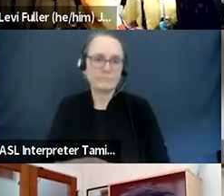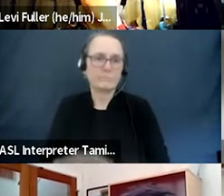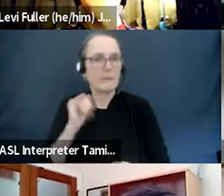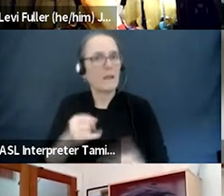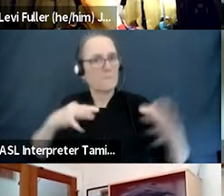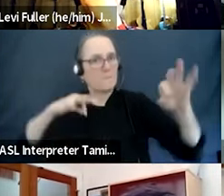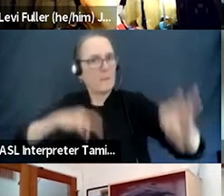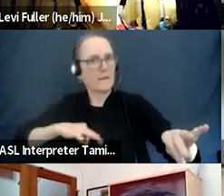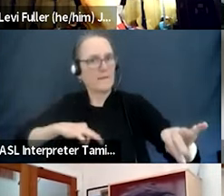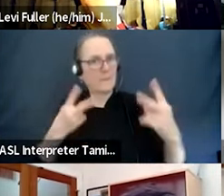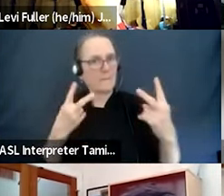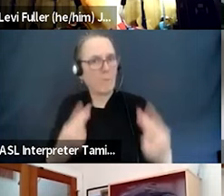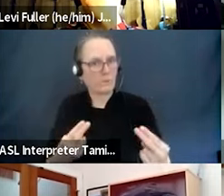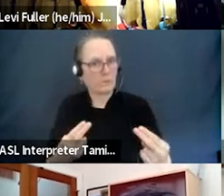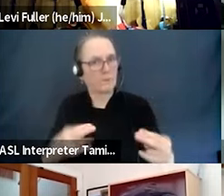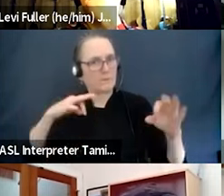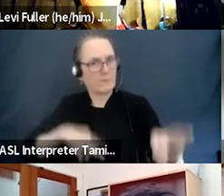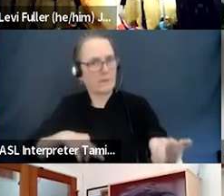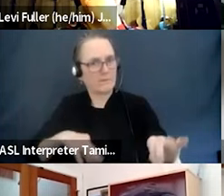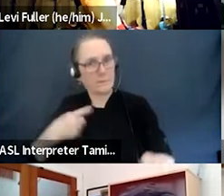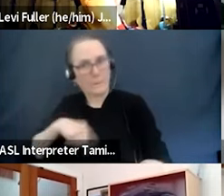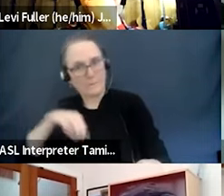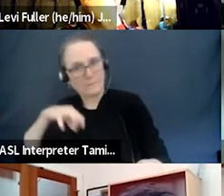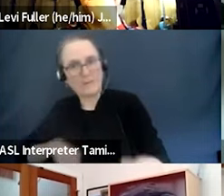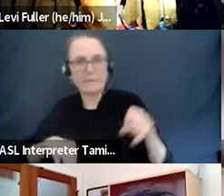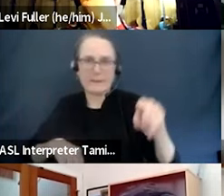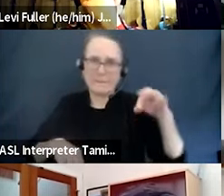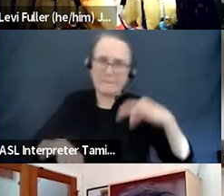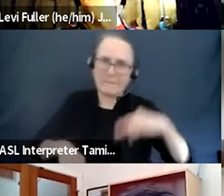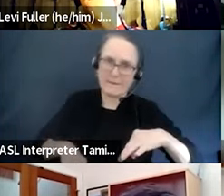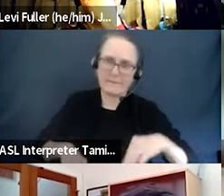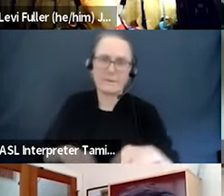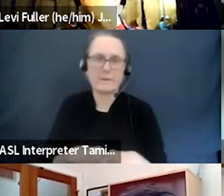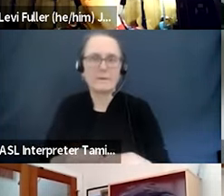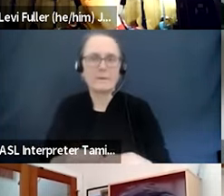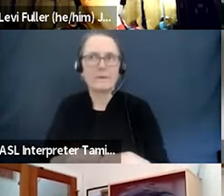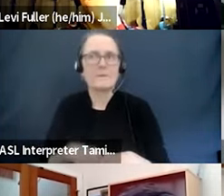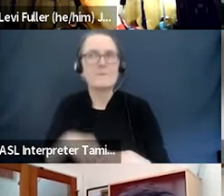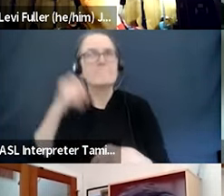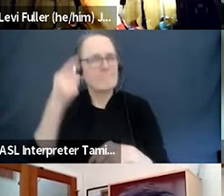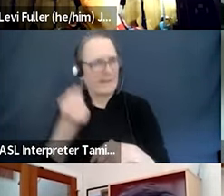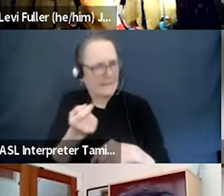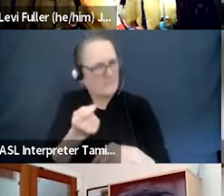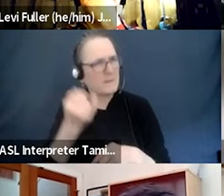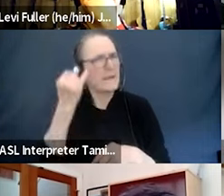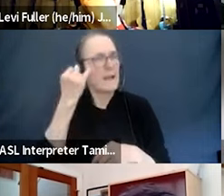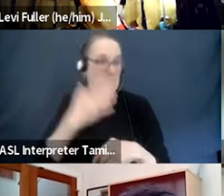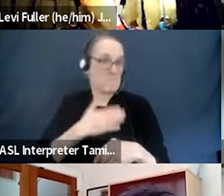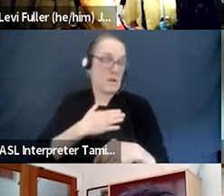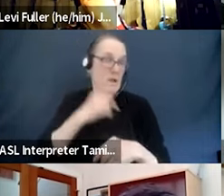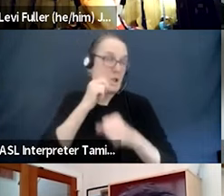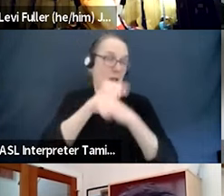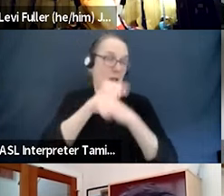I think that thinking of it that way is like thinking of your stock portfolio and, you know, they stay strong